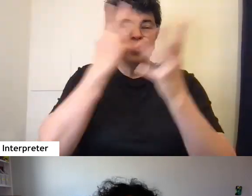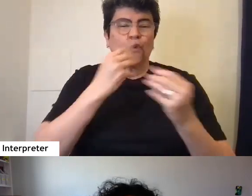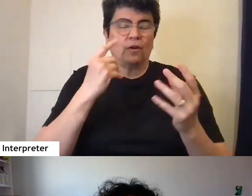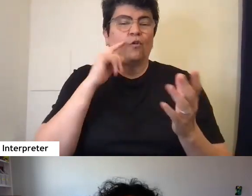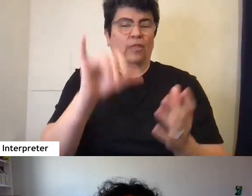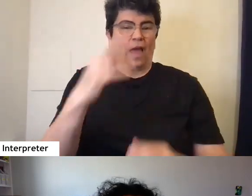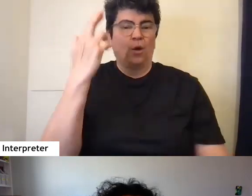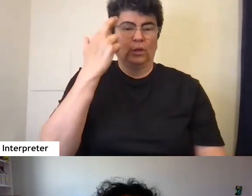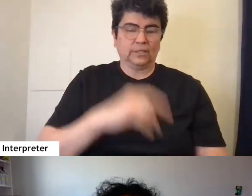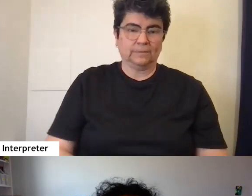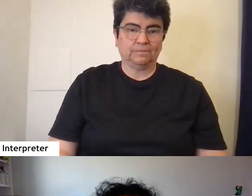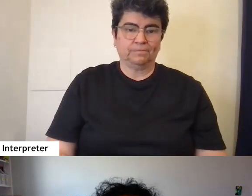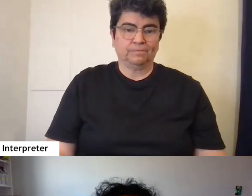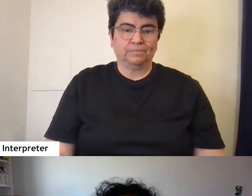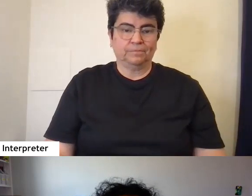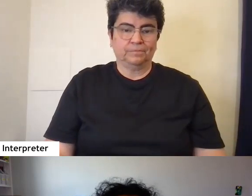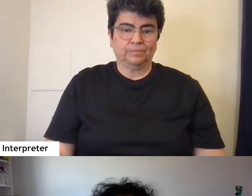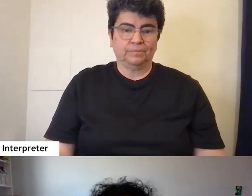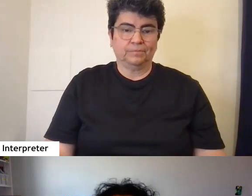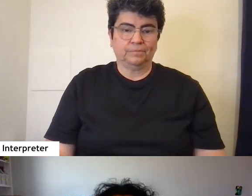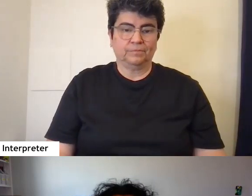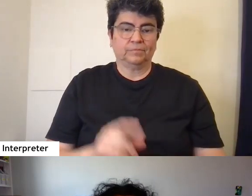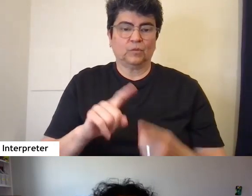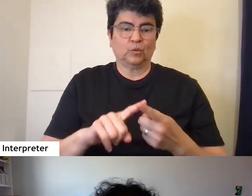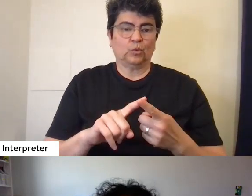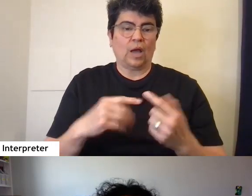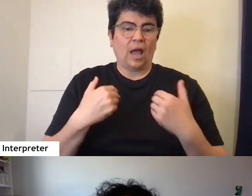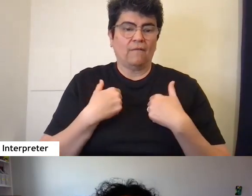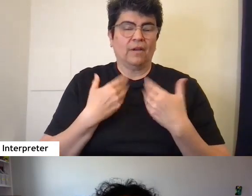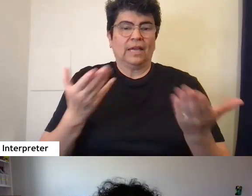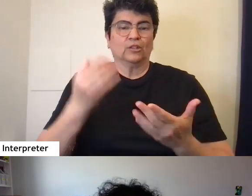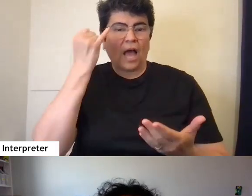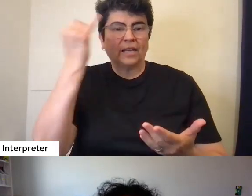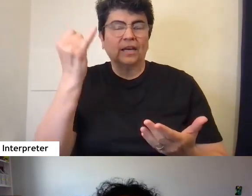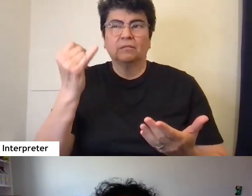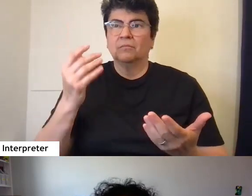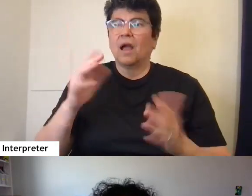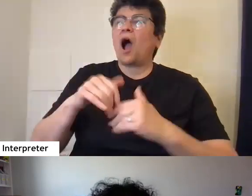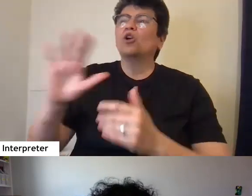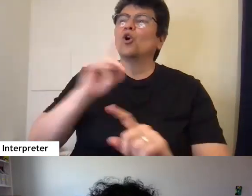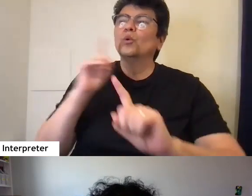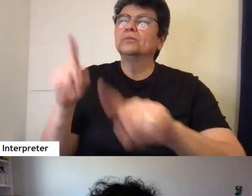that reason of here's an idea, how do you respond to it, let's have a conversation.